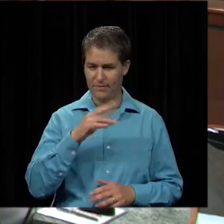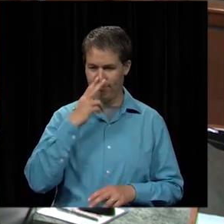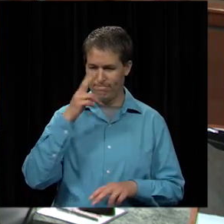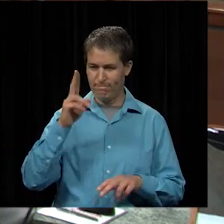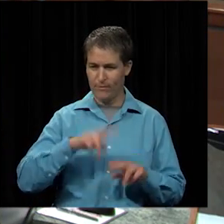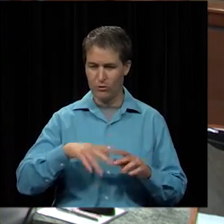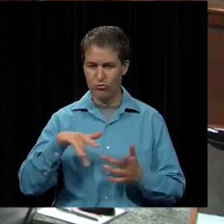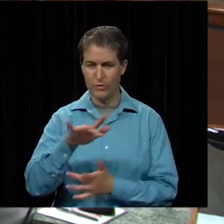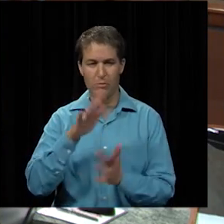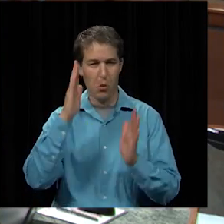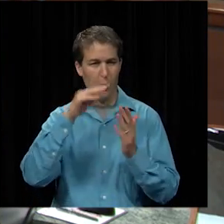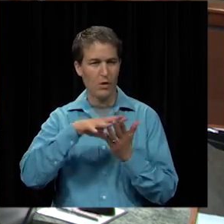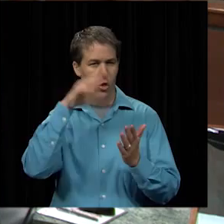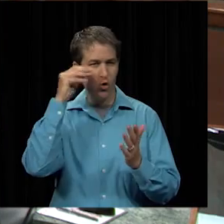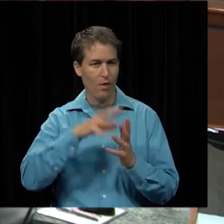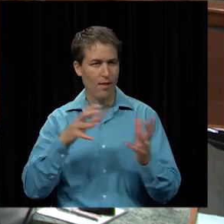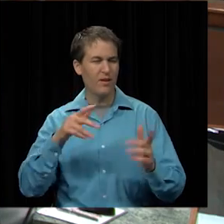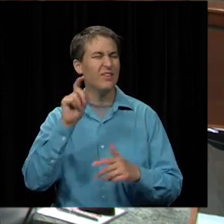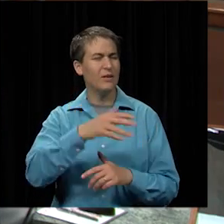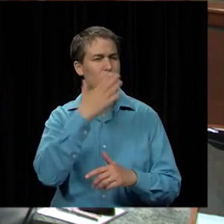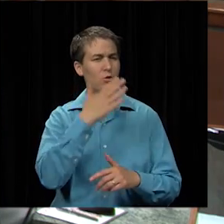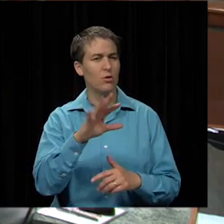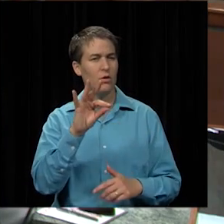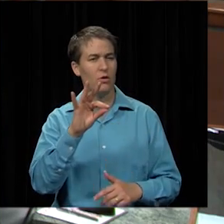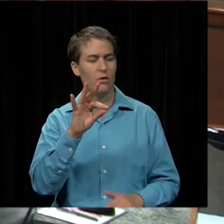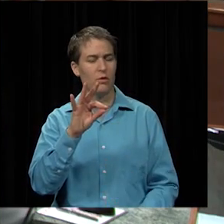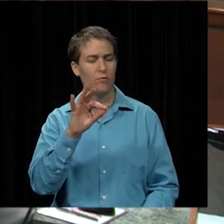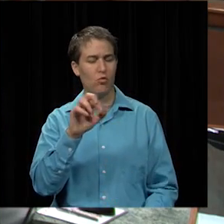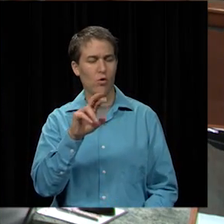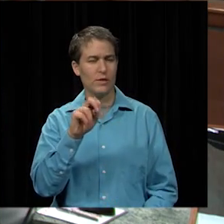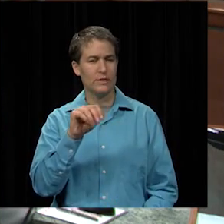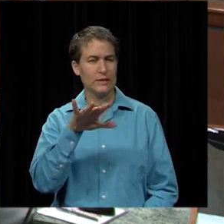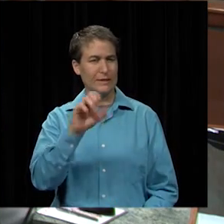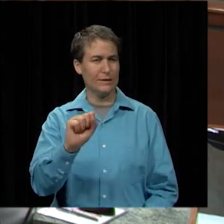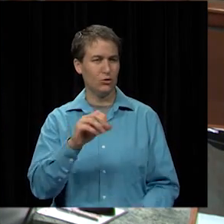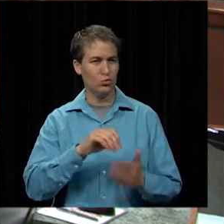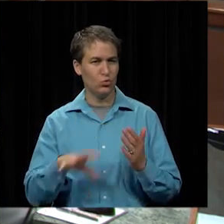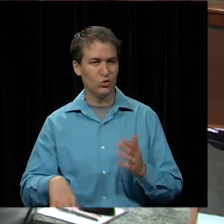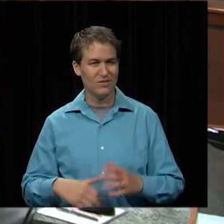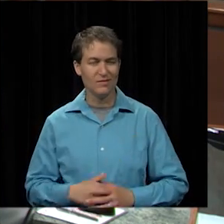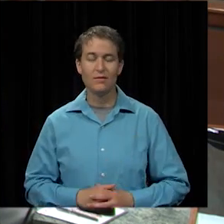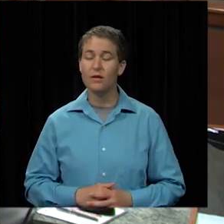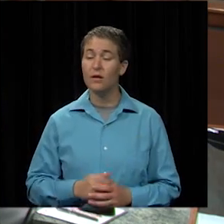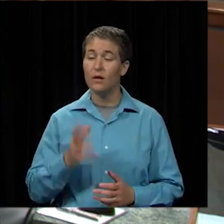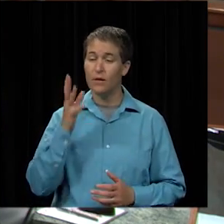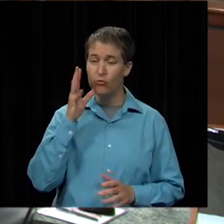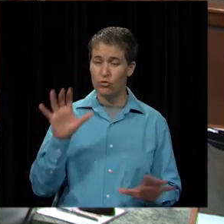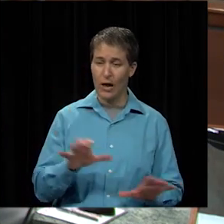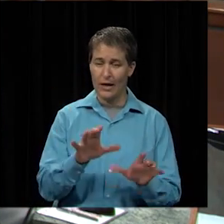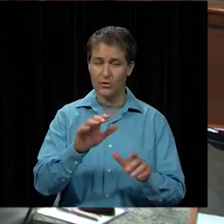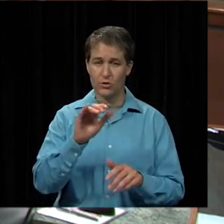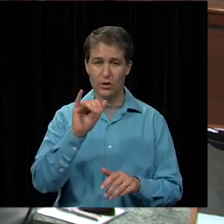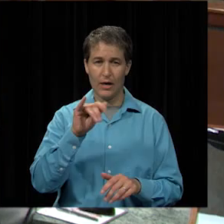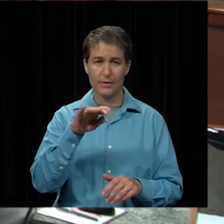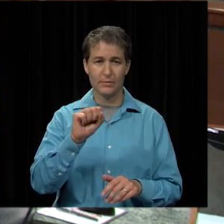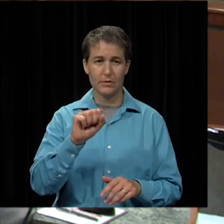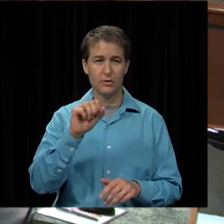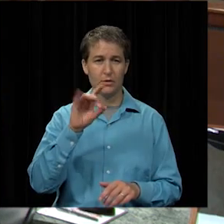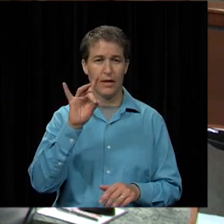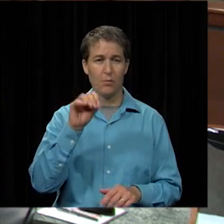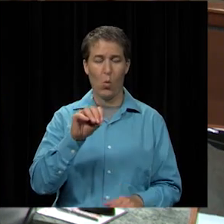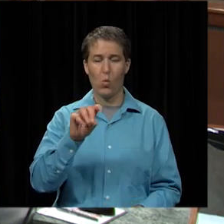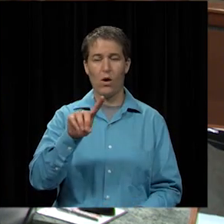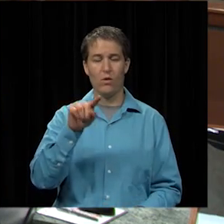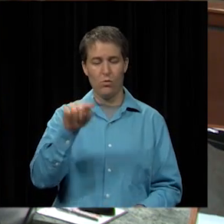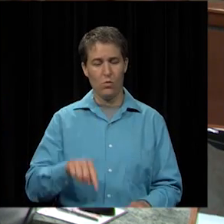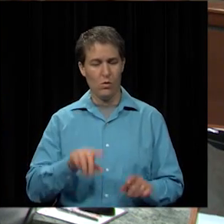Hope they learn a lot. We need good forensic students. Future action items, 8.01 through 8.09. We